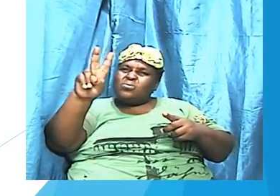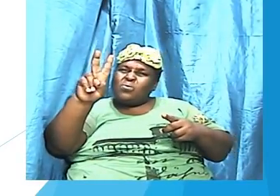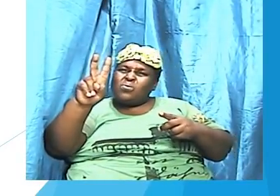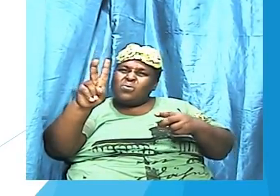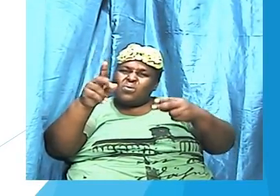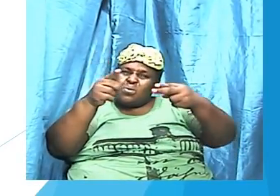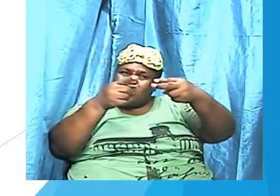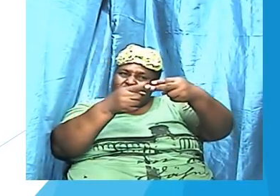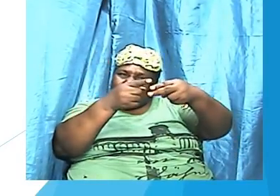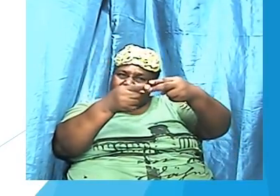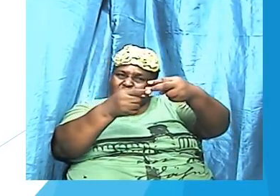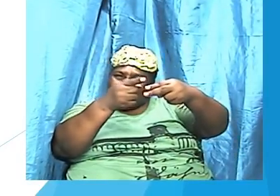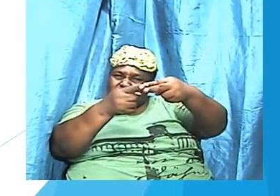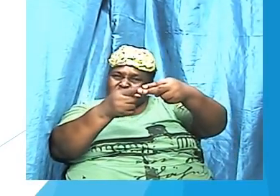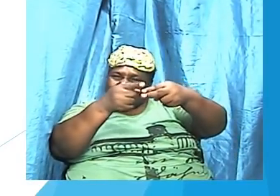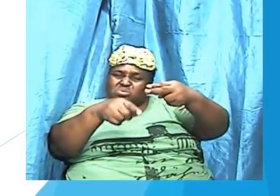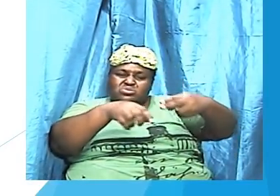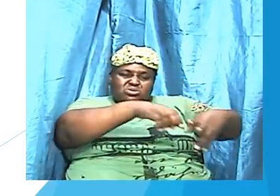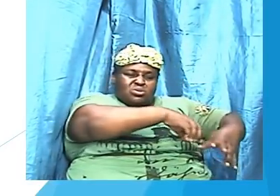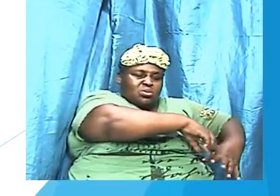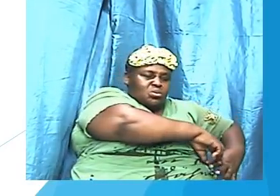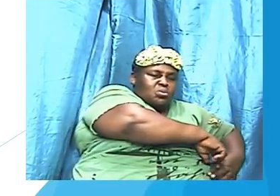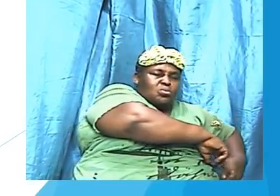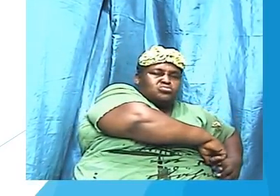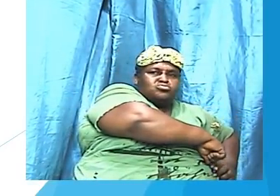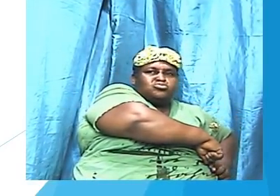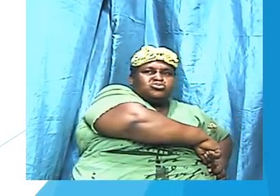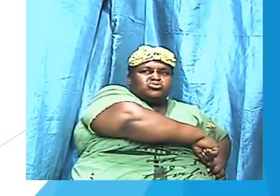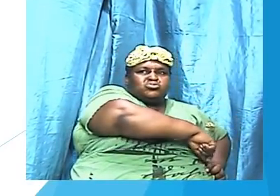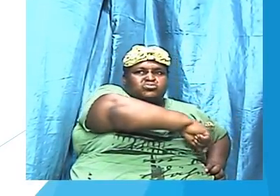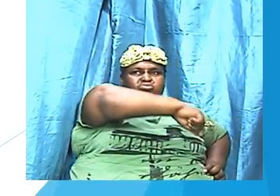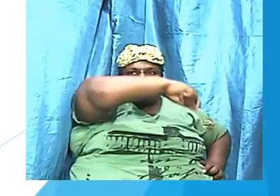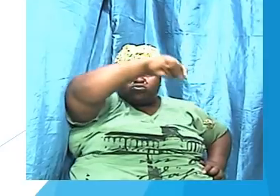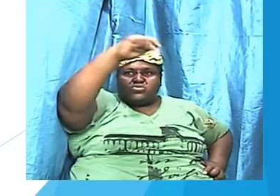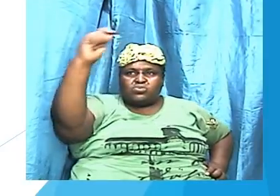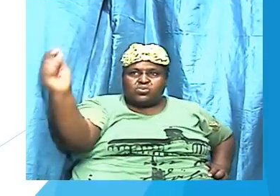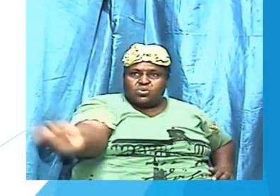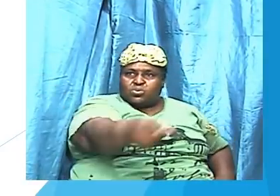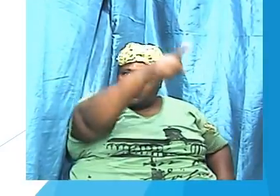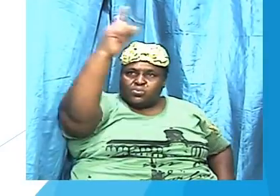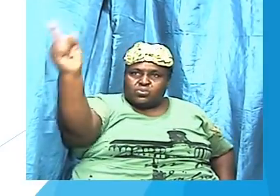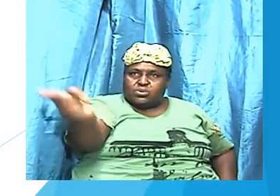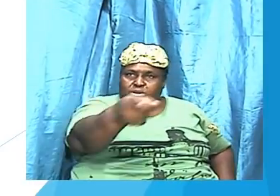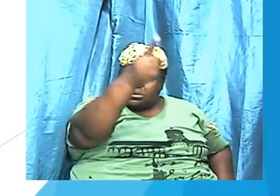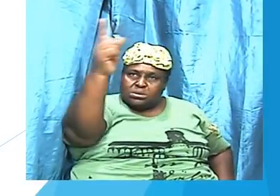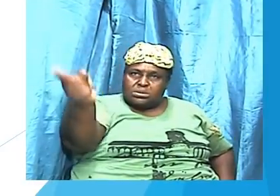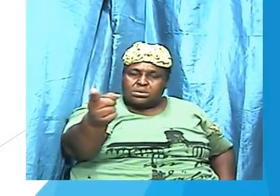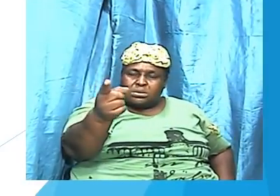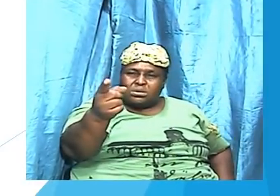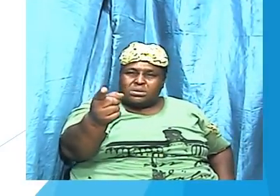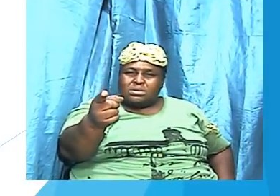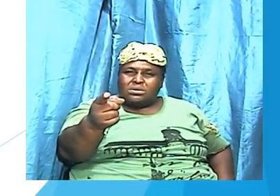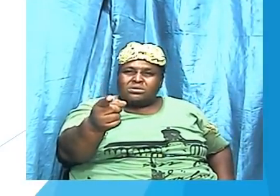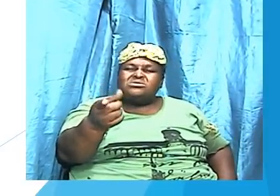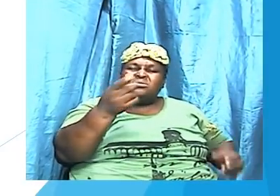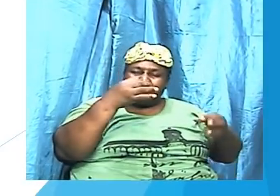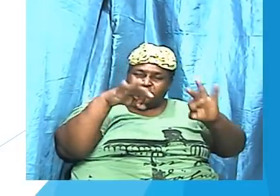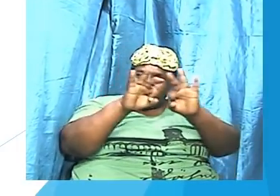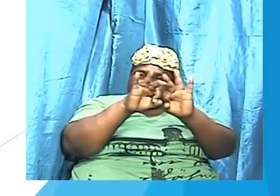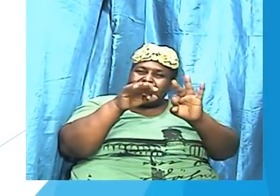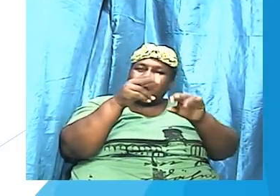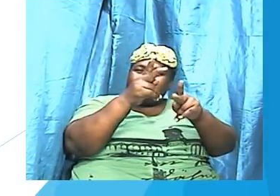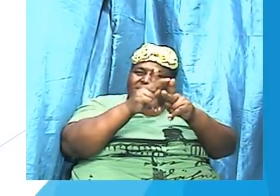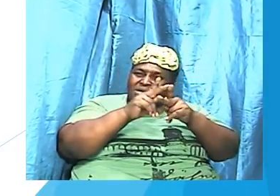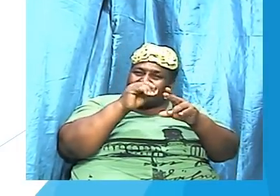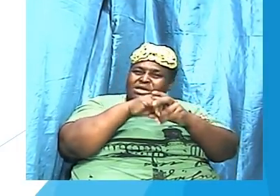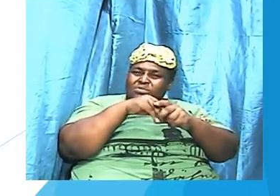you know hard to reconcile and to put together but it is important that we keep in mind saints of